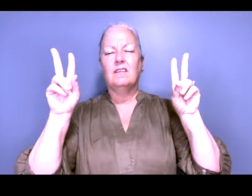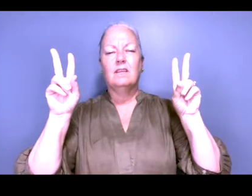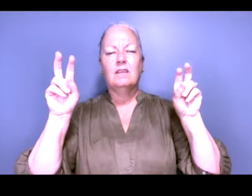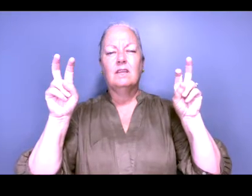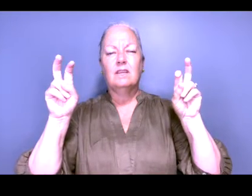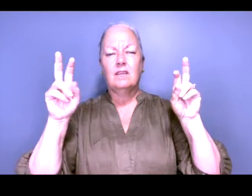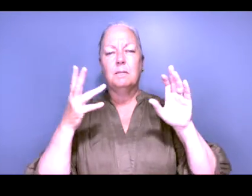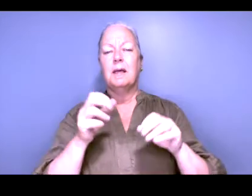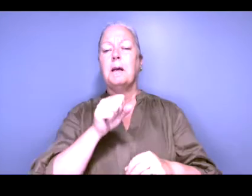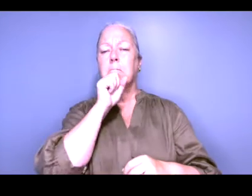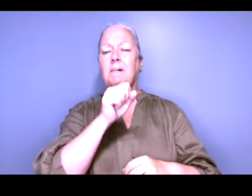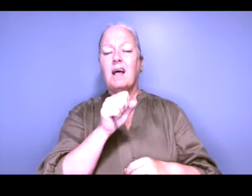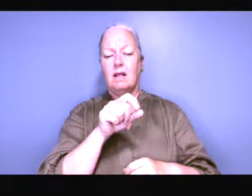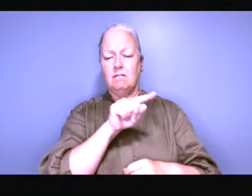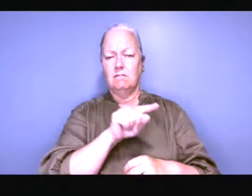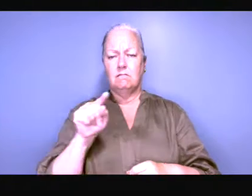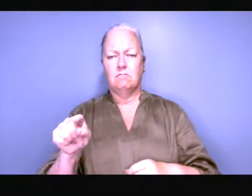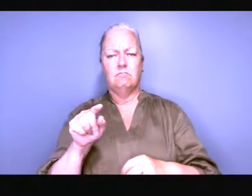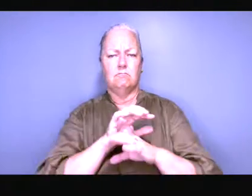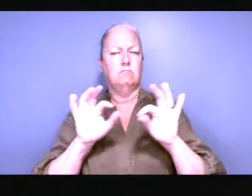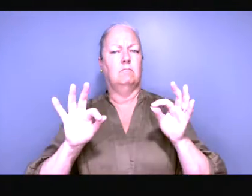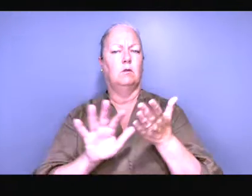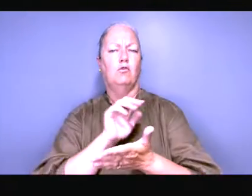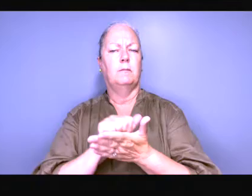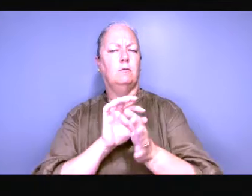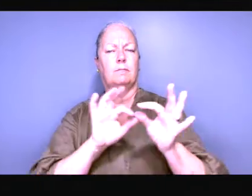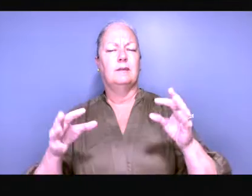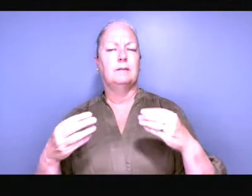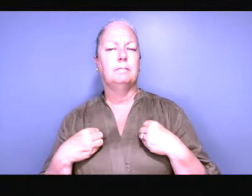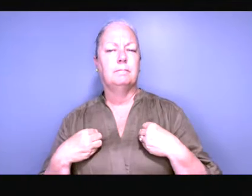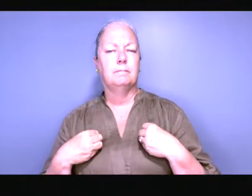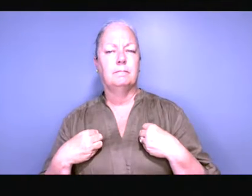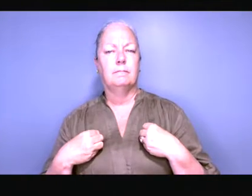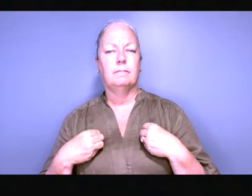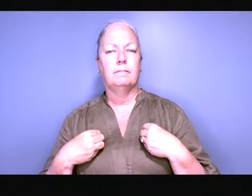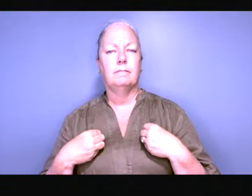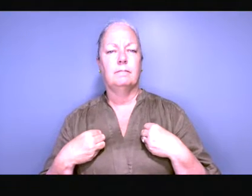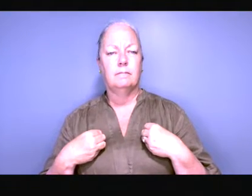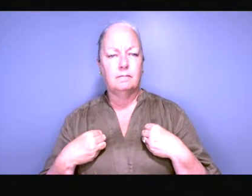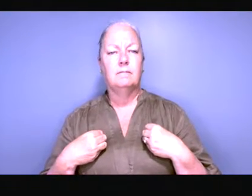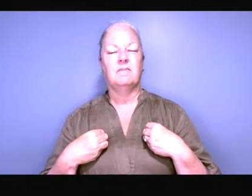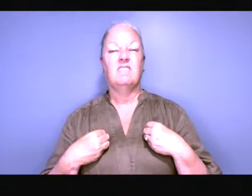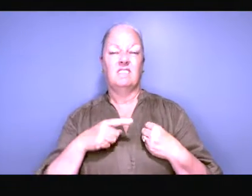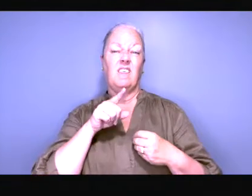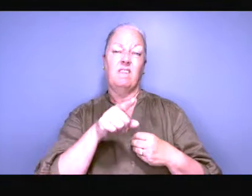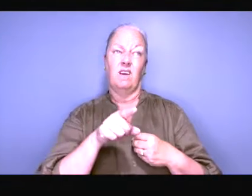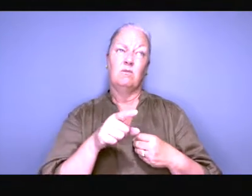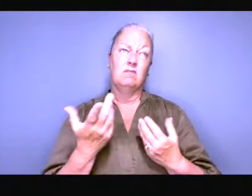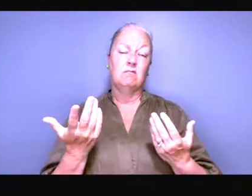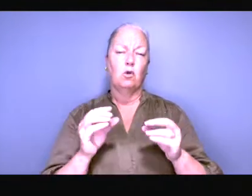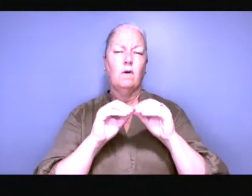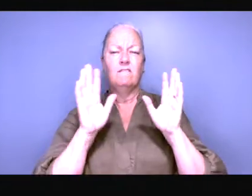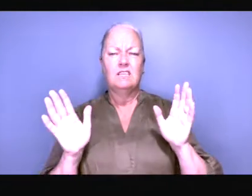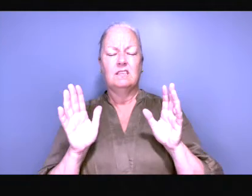set of laws was a thing called gross indecency between male persons which was